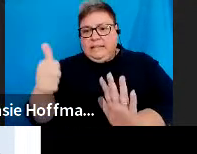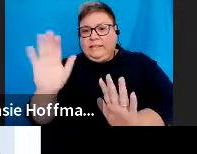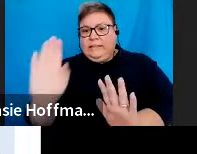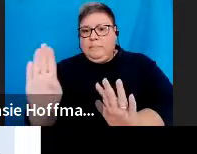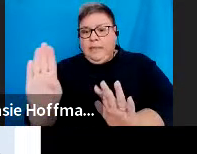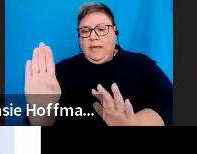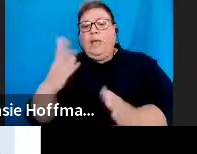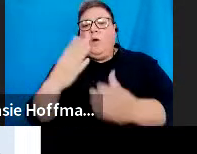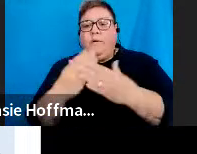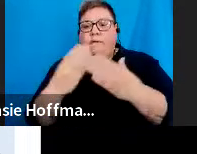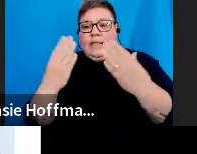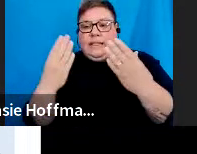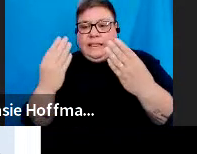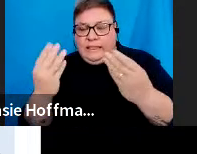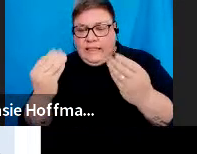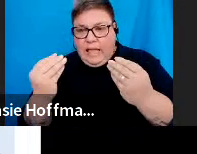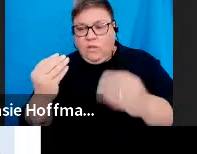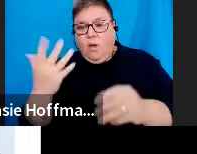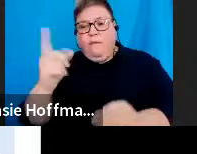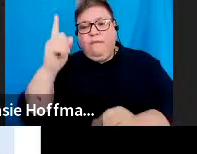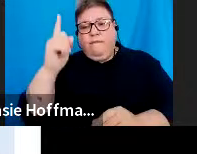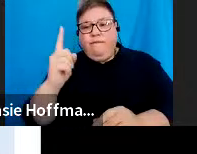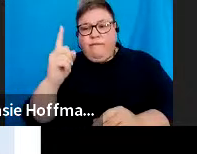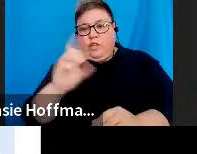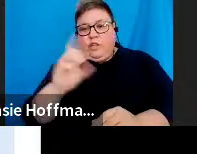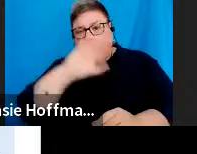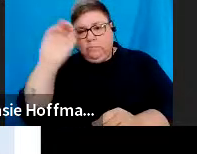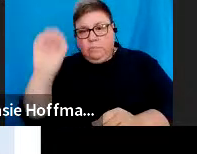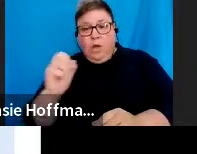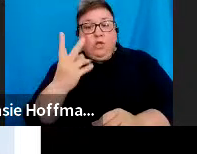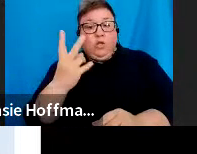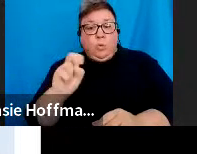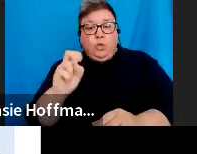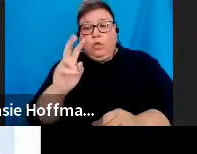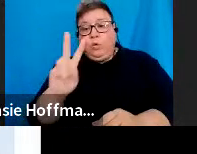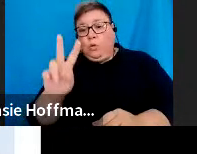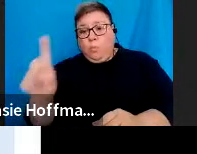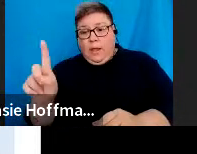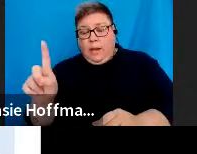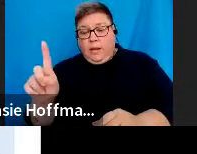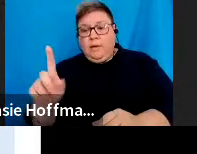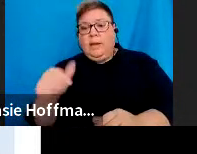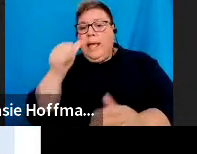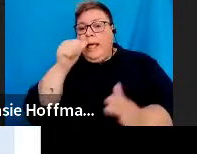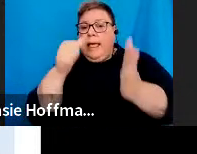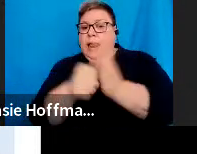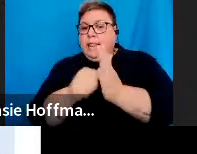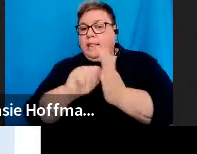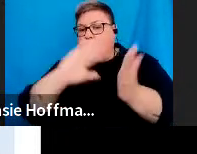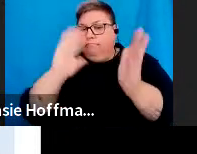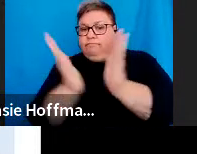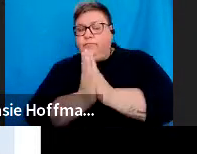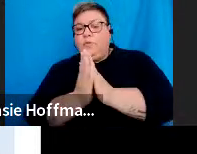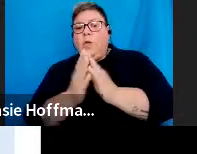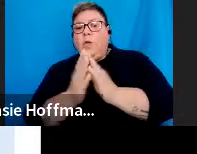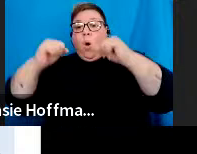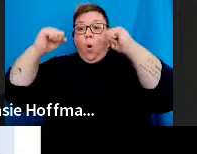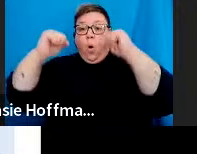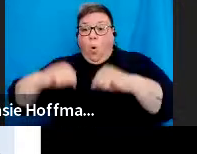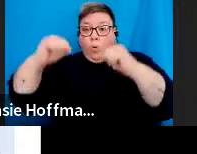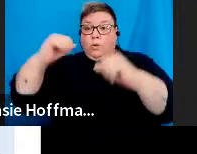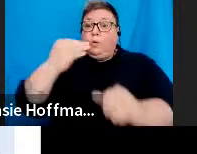date stamp before the 1st of March 2021, and a letter issued by the authorized dealer